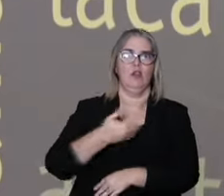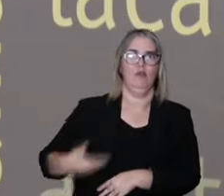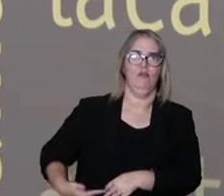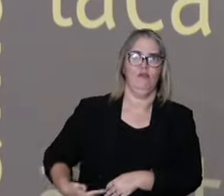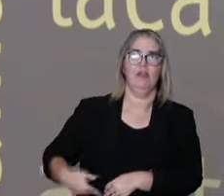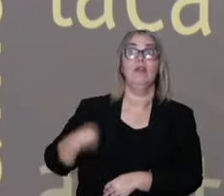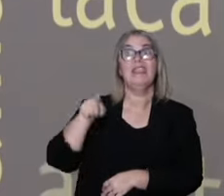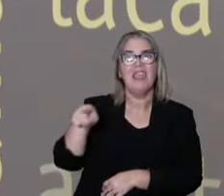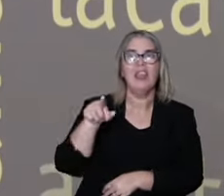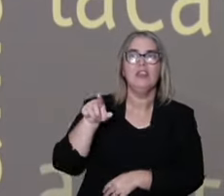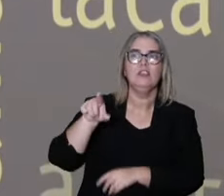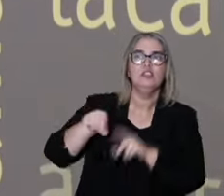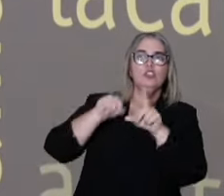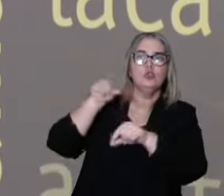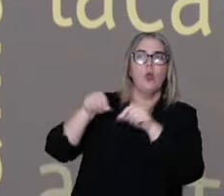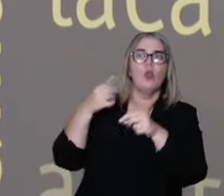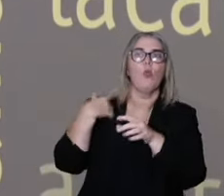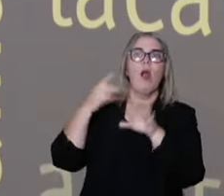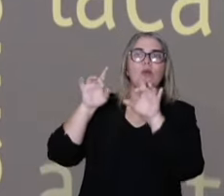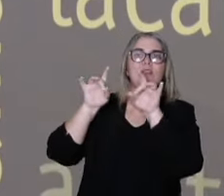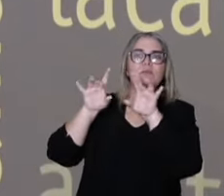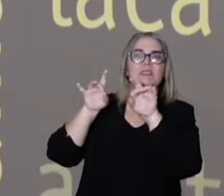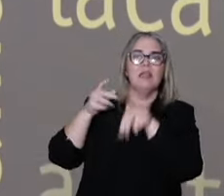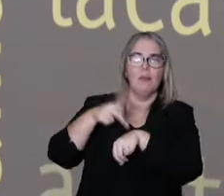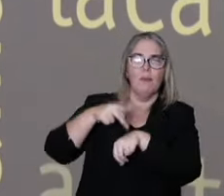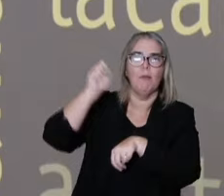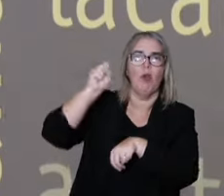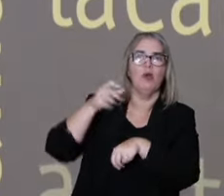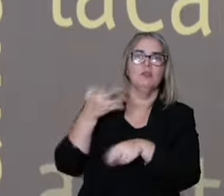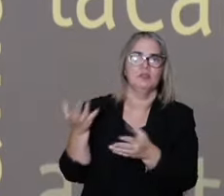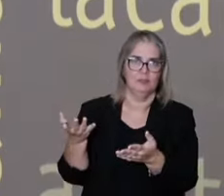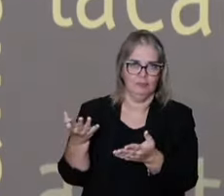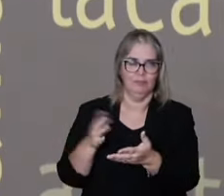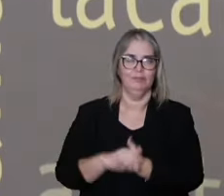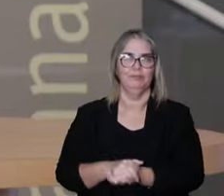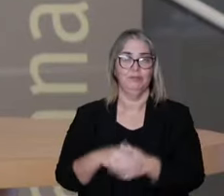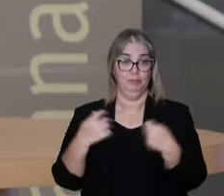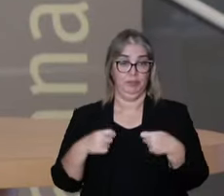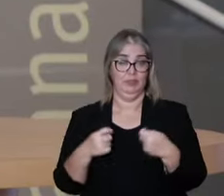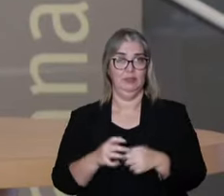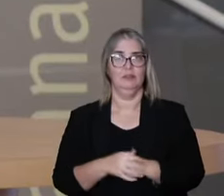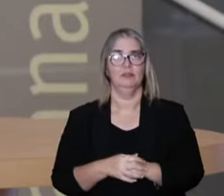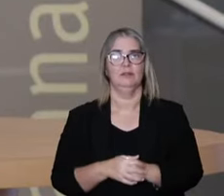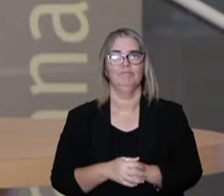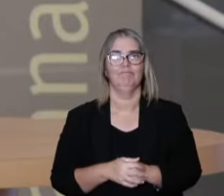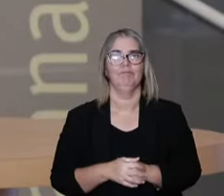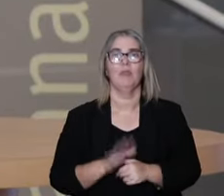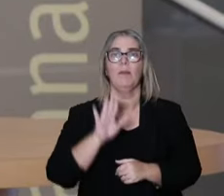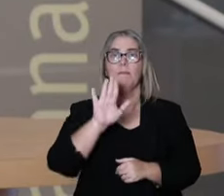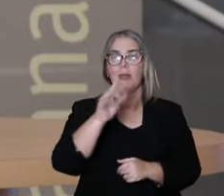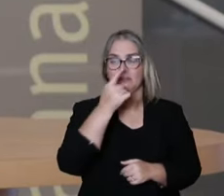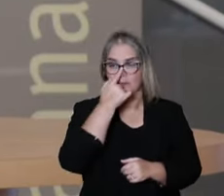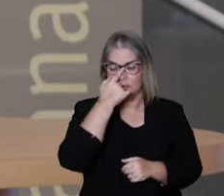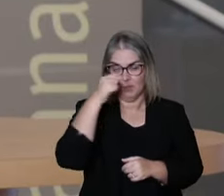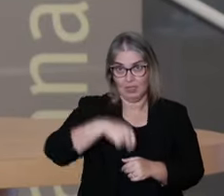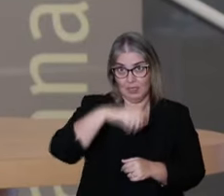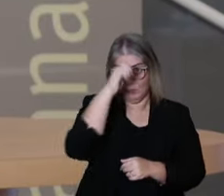it defines how many experts of each type the country needs.